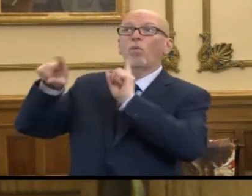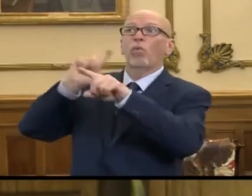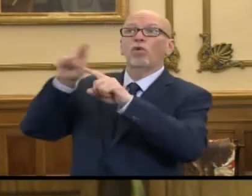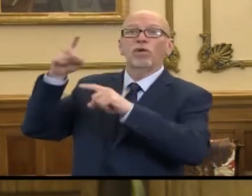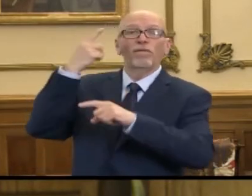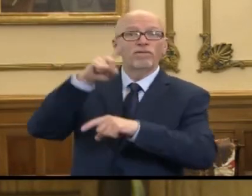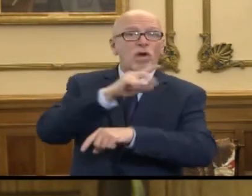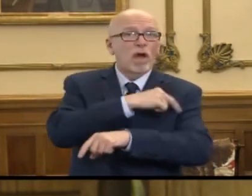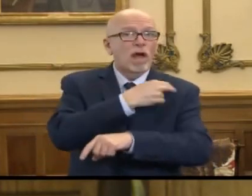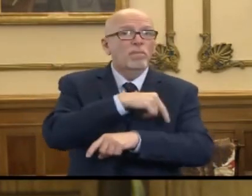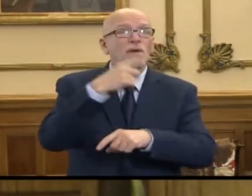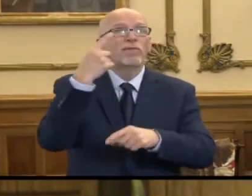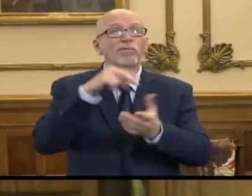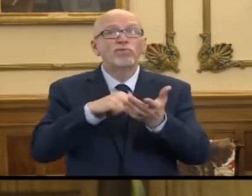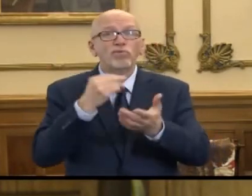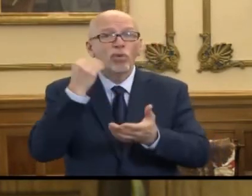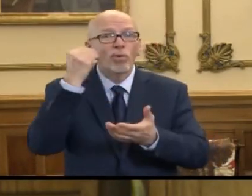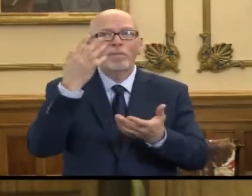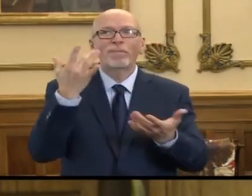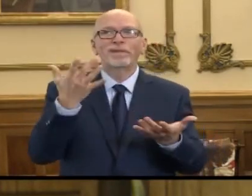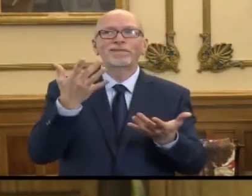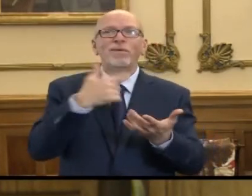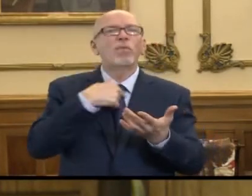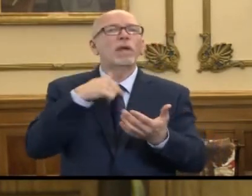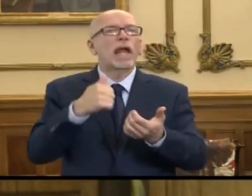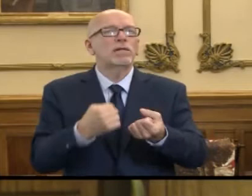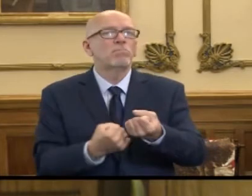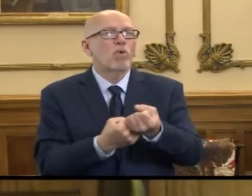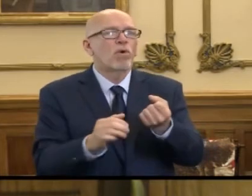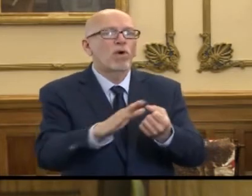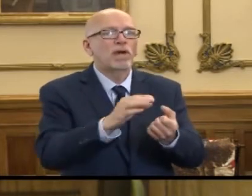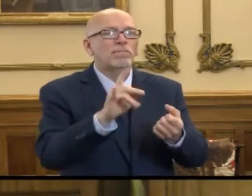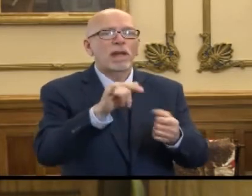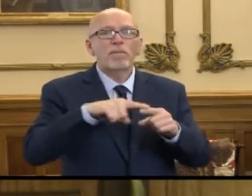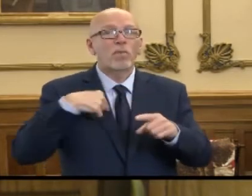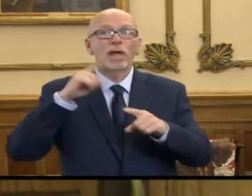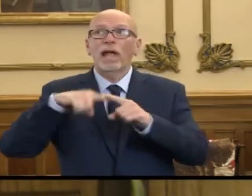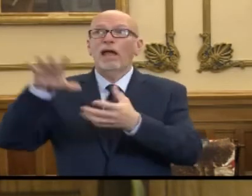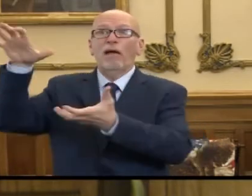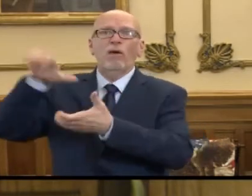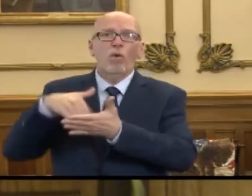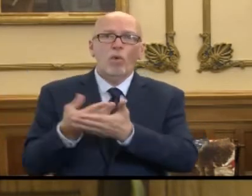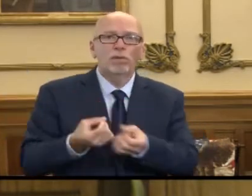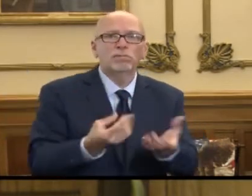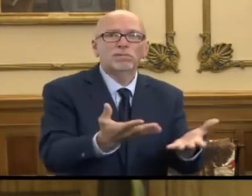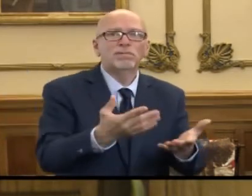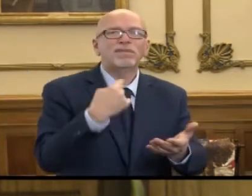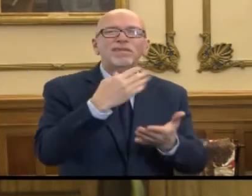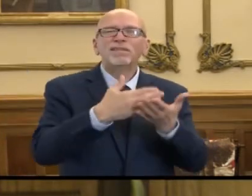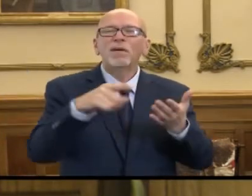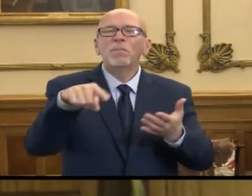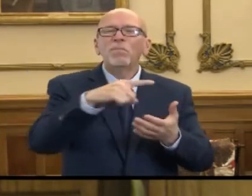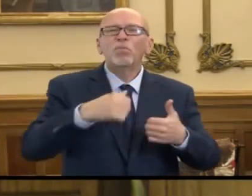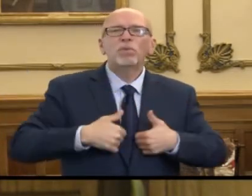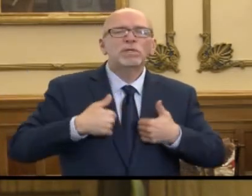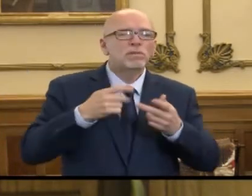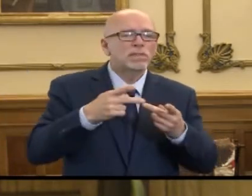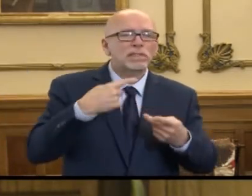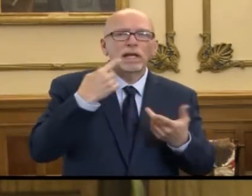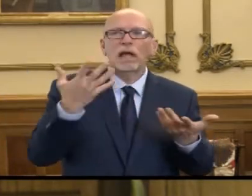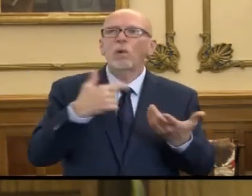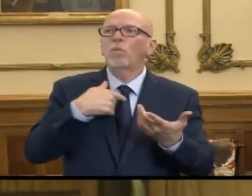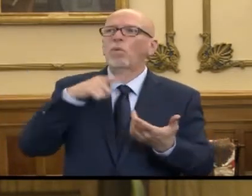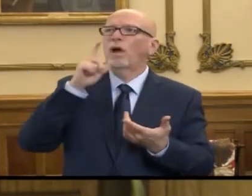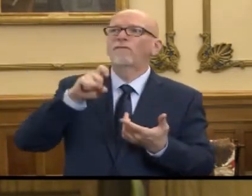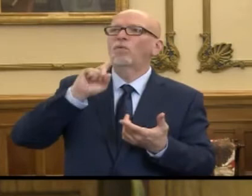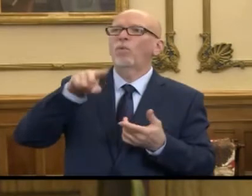hospitals or long-term care facilities. We can supplement their supplies. So we've had a couple of long-term care facilities and residential facilities say, well, we don't